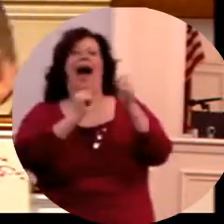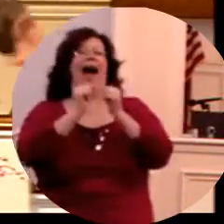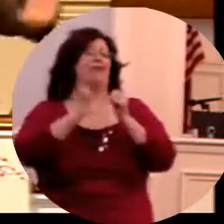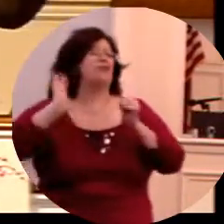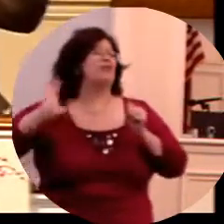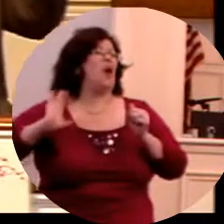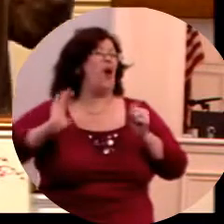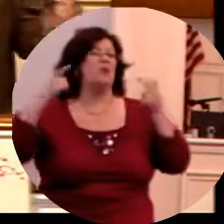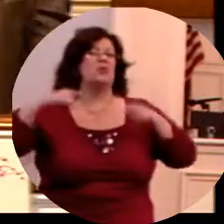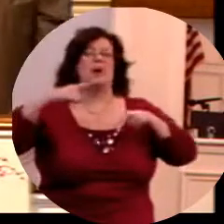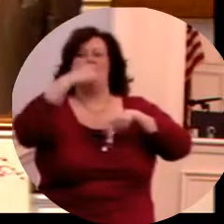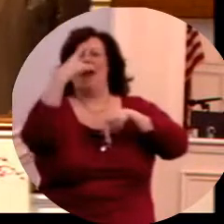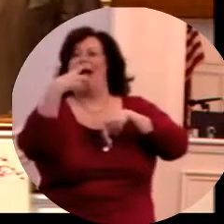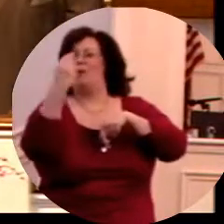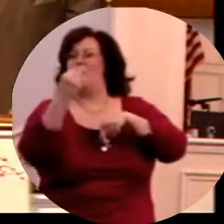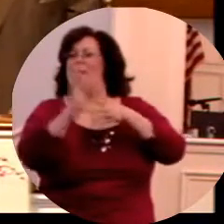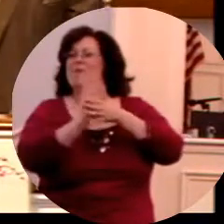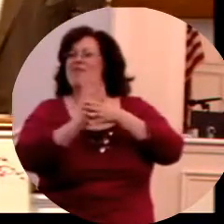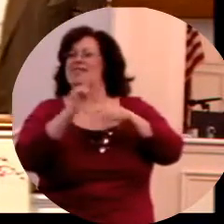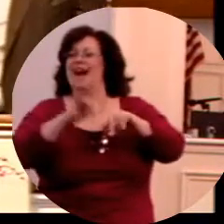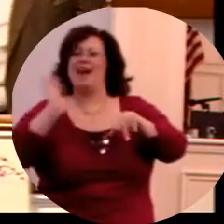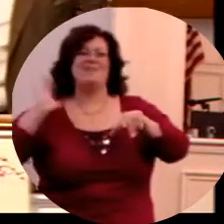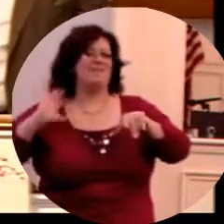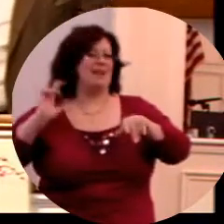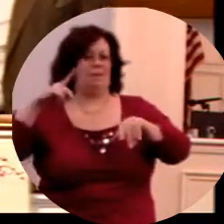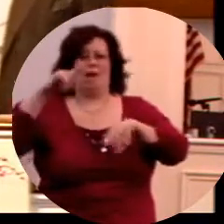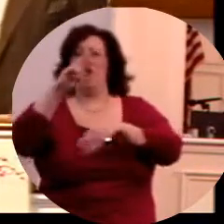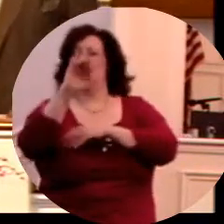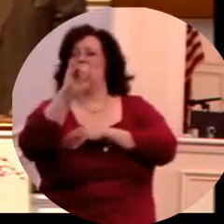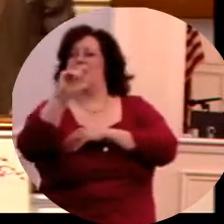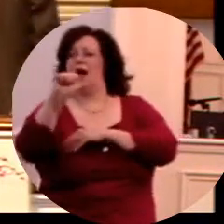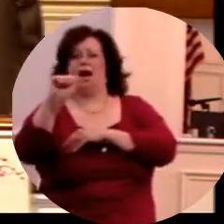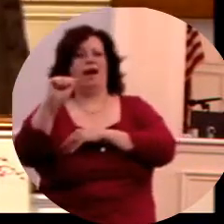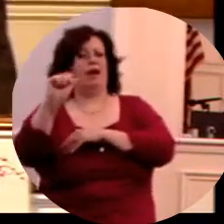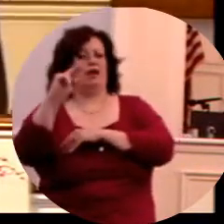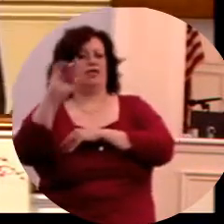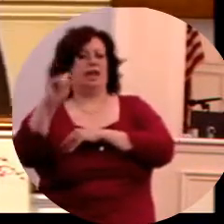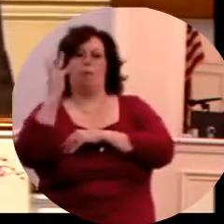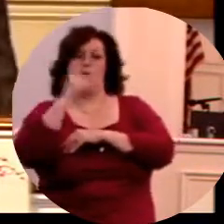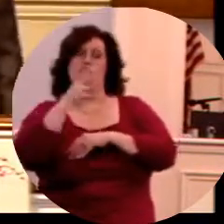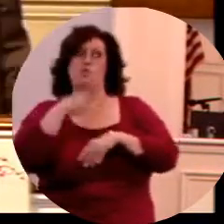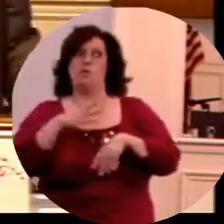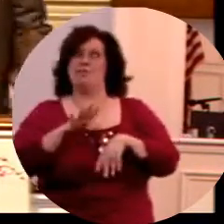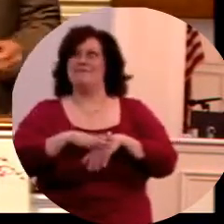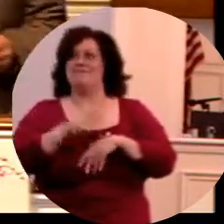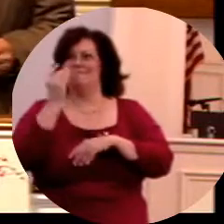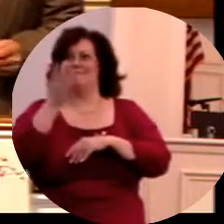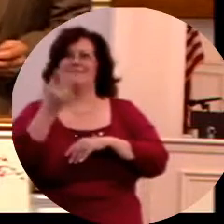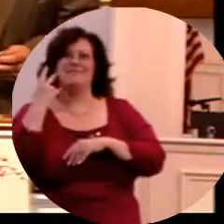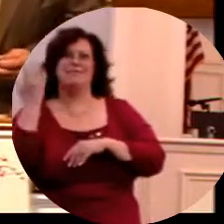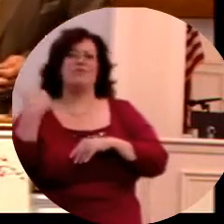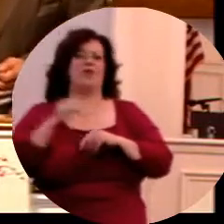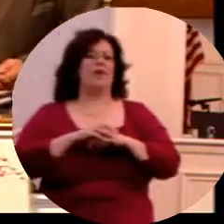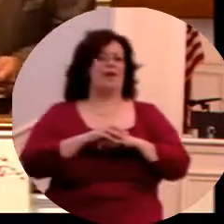old black and white actresses and she had an affair with